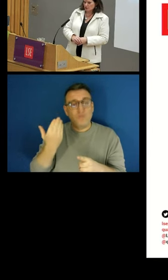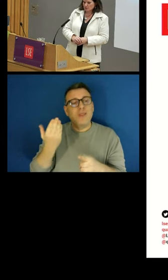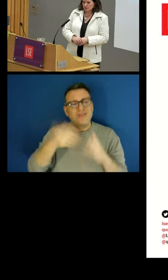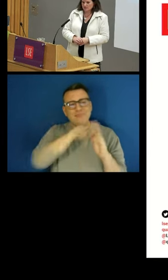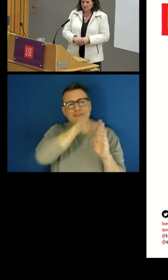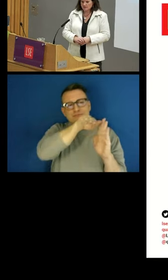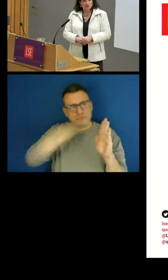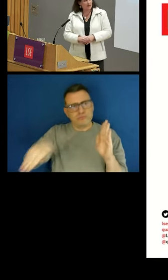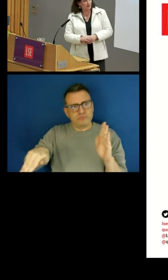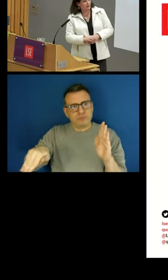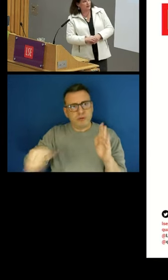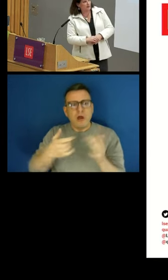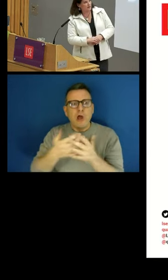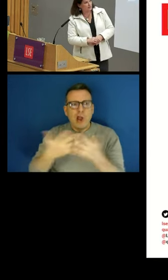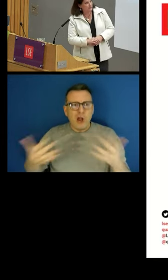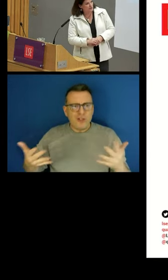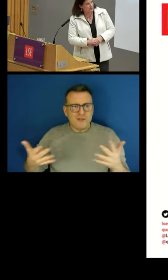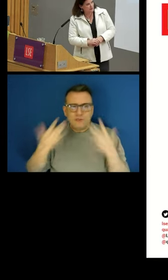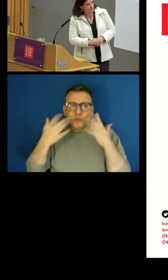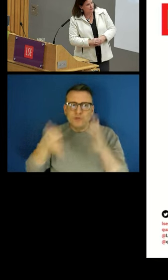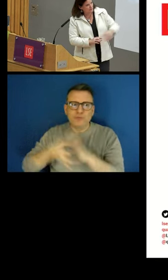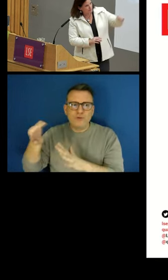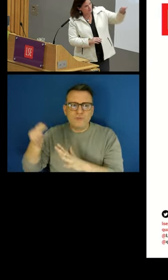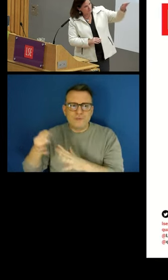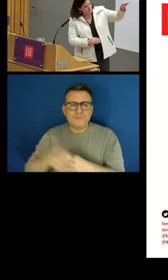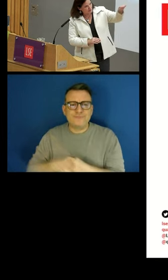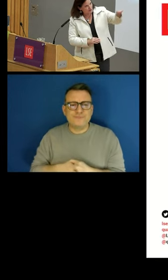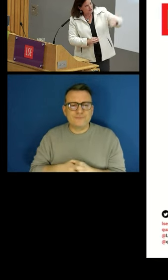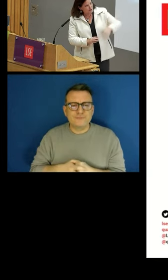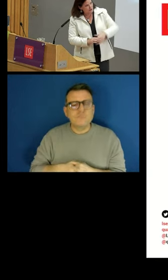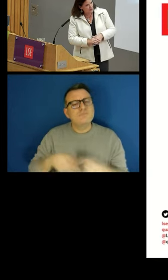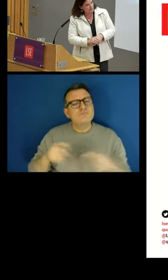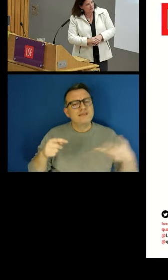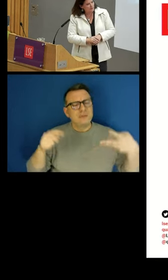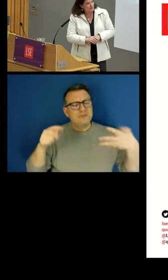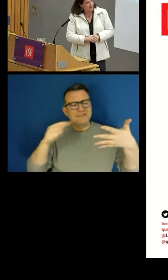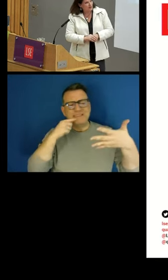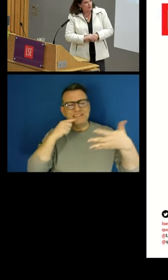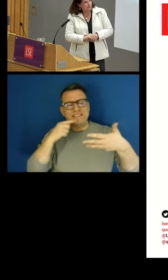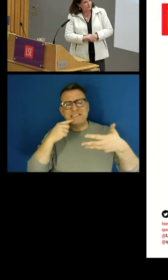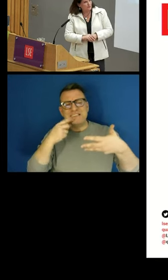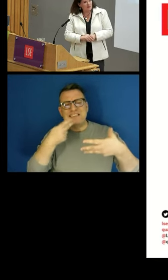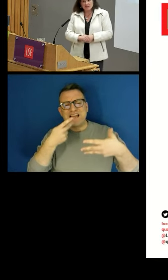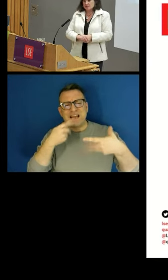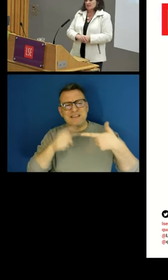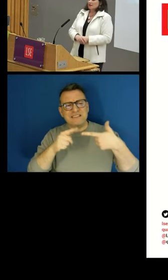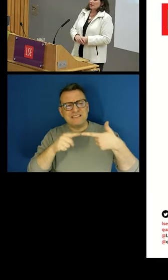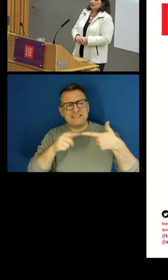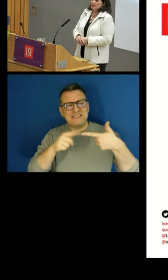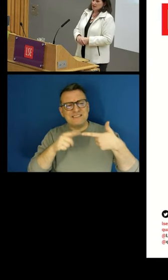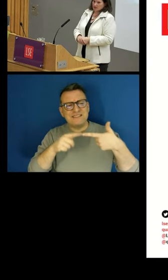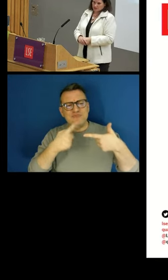have also improved. The red line there, which is the sort of closer to the top, is income